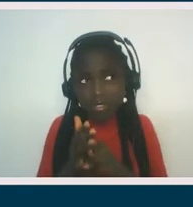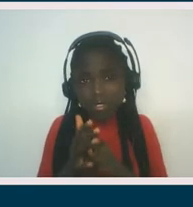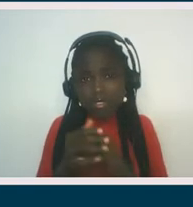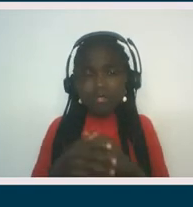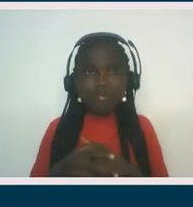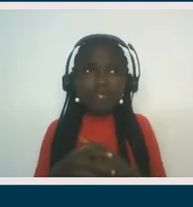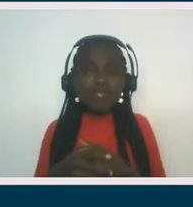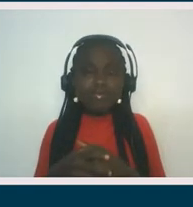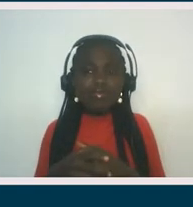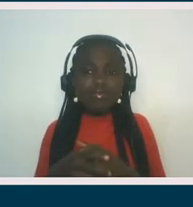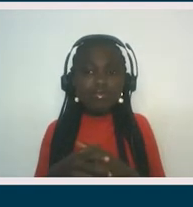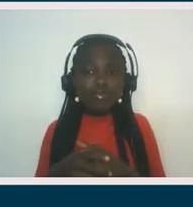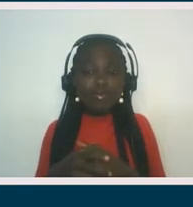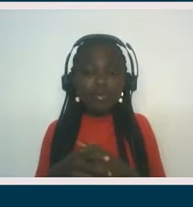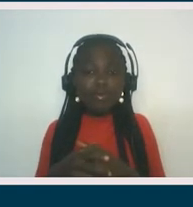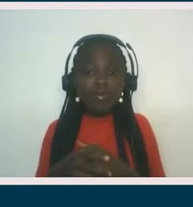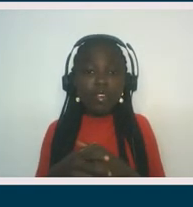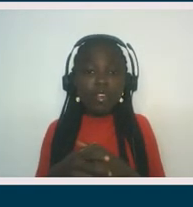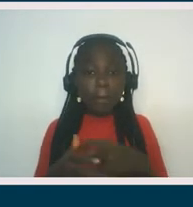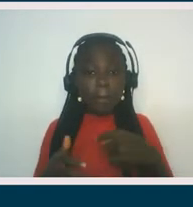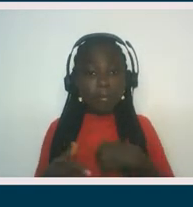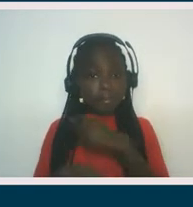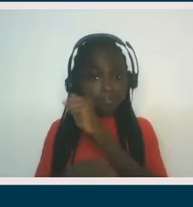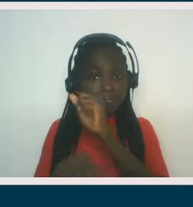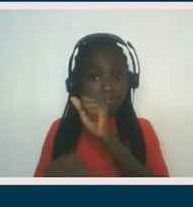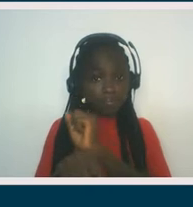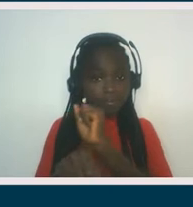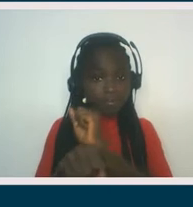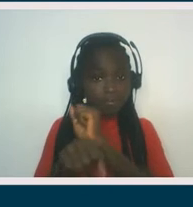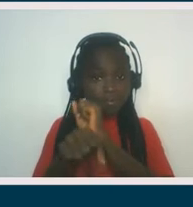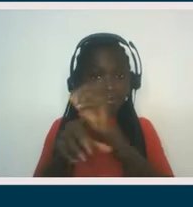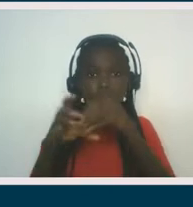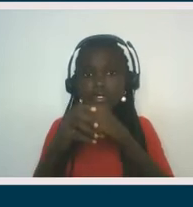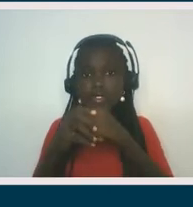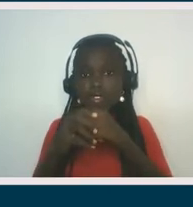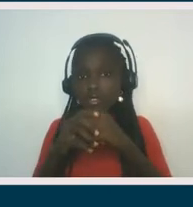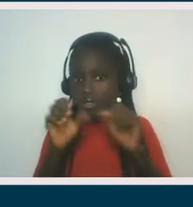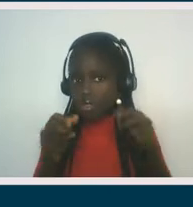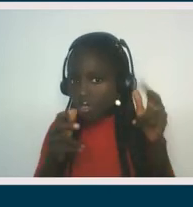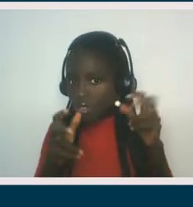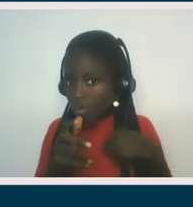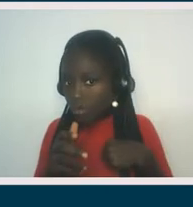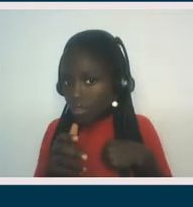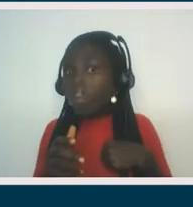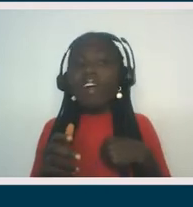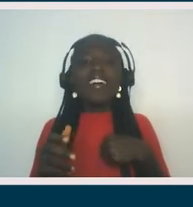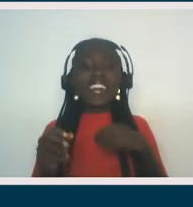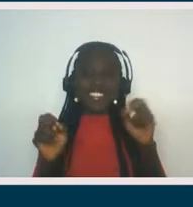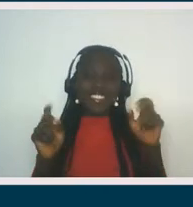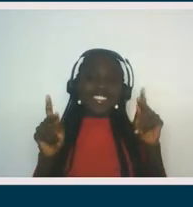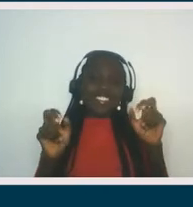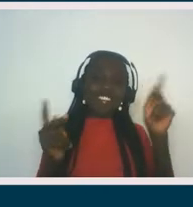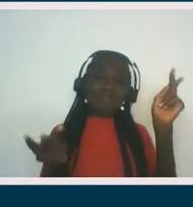work that I do and, and the place of most, I just want to double check the mic. Can you hear me better now? Yes, much better. Perfect.